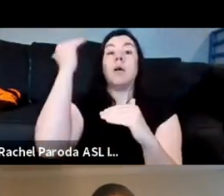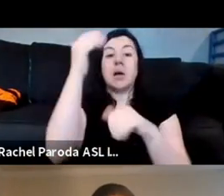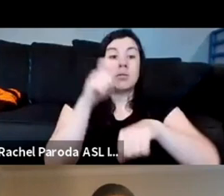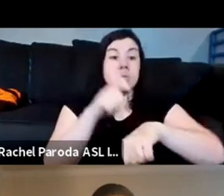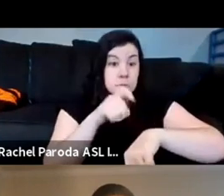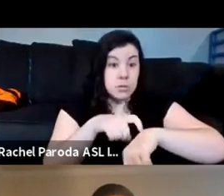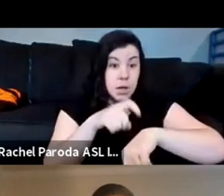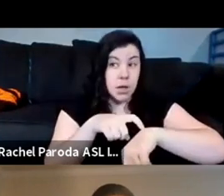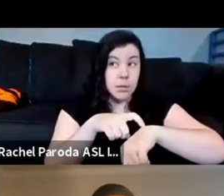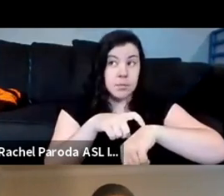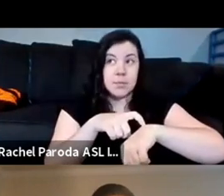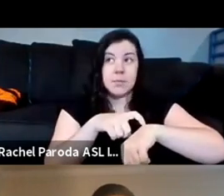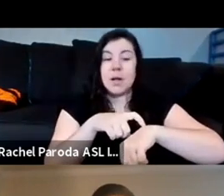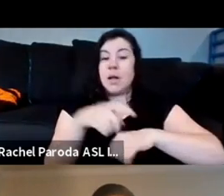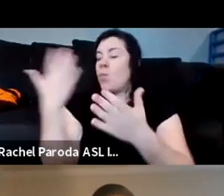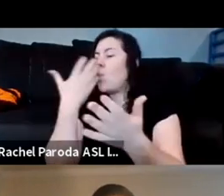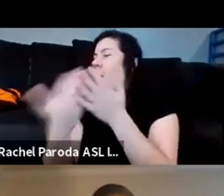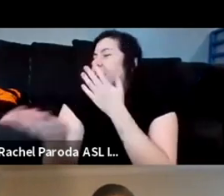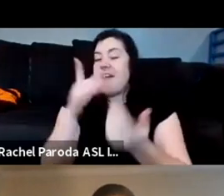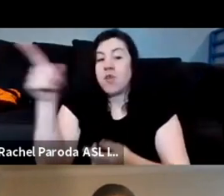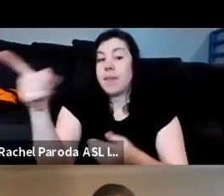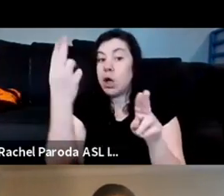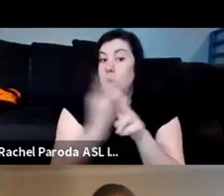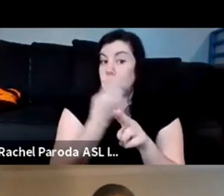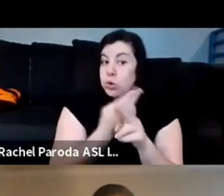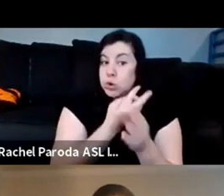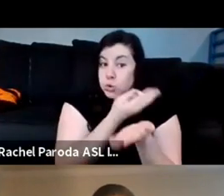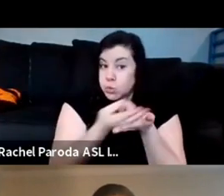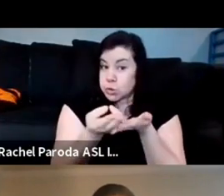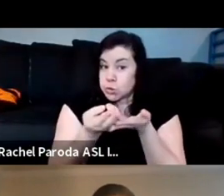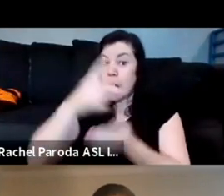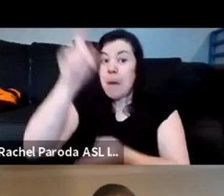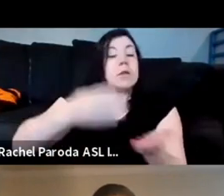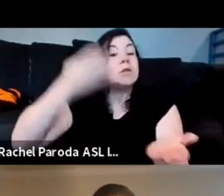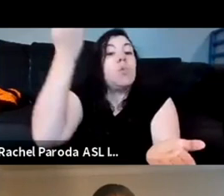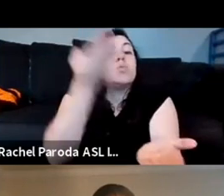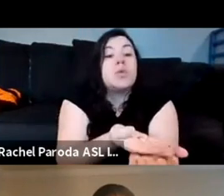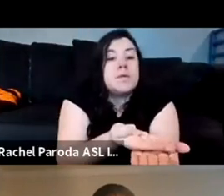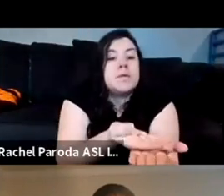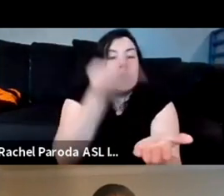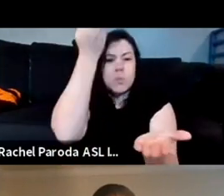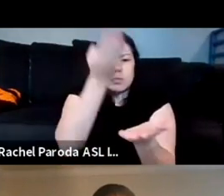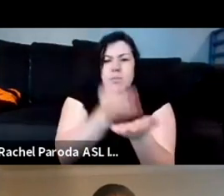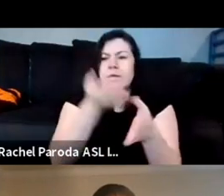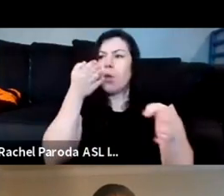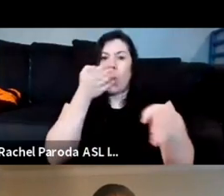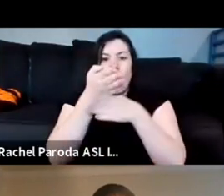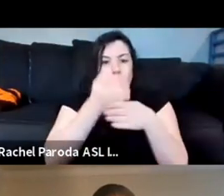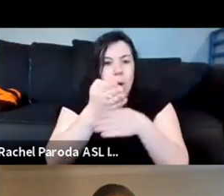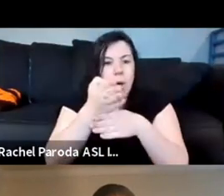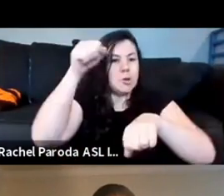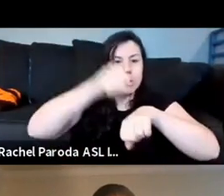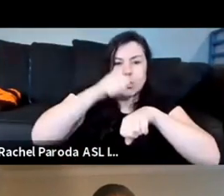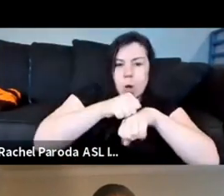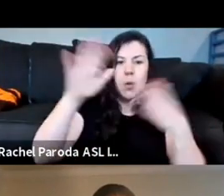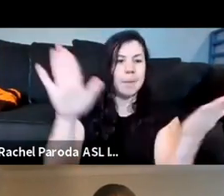whatever they say about whatever work they have to prove it in the paint prove it in the stone prove it in the wood whatever it is you can't